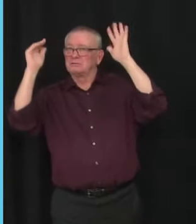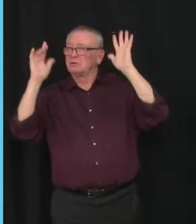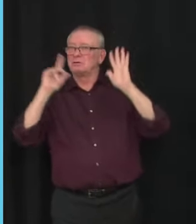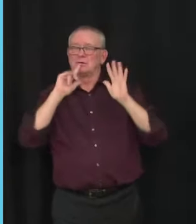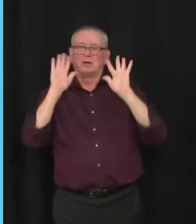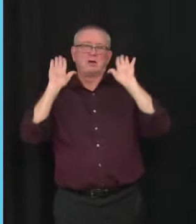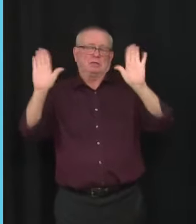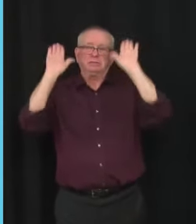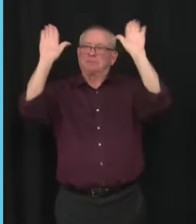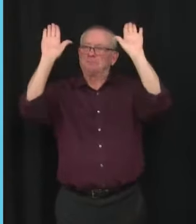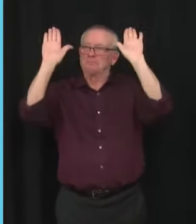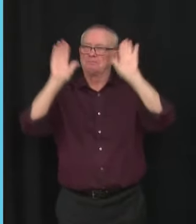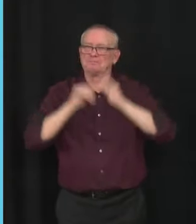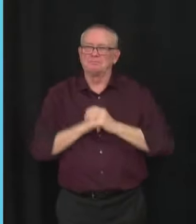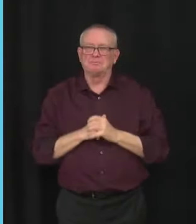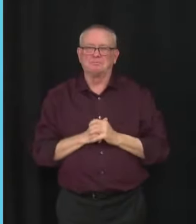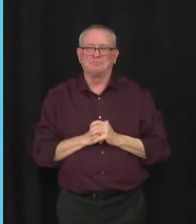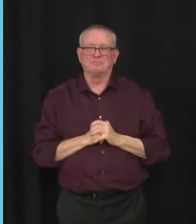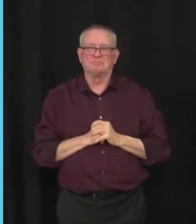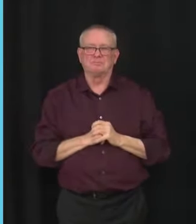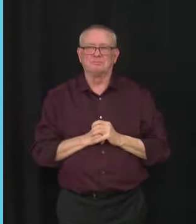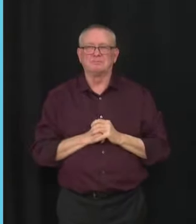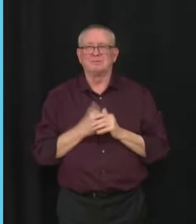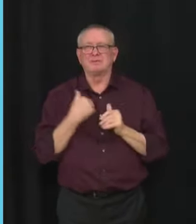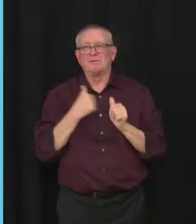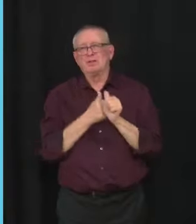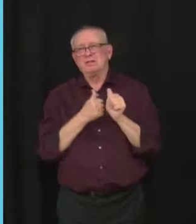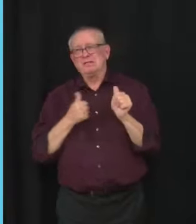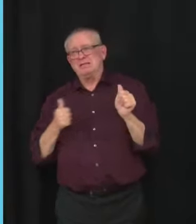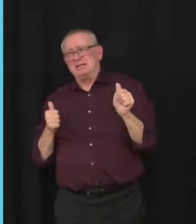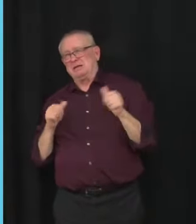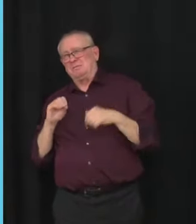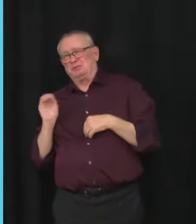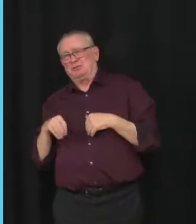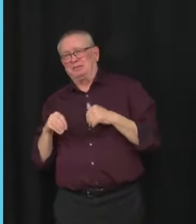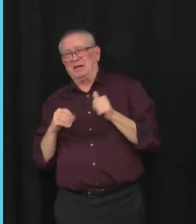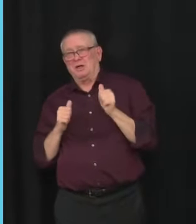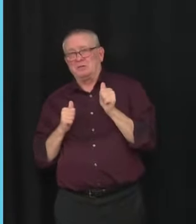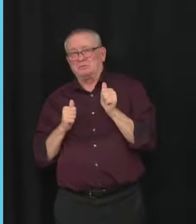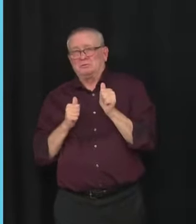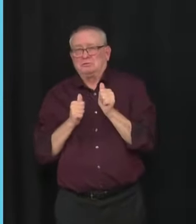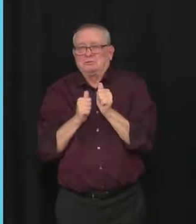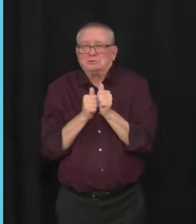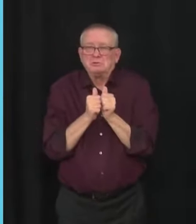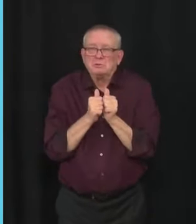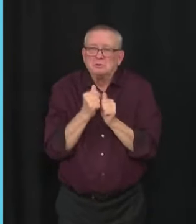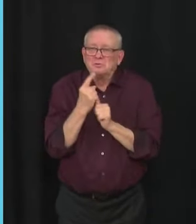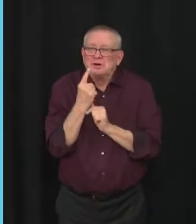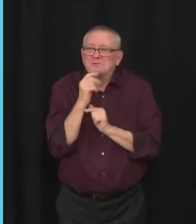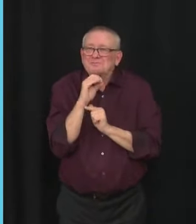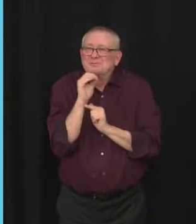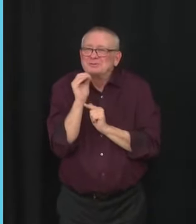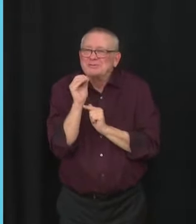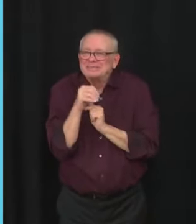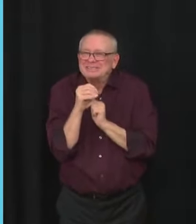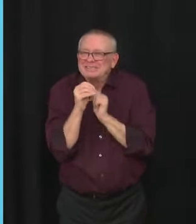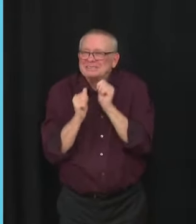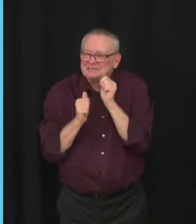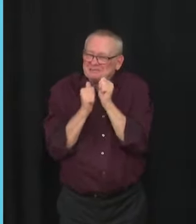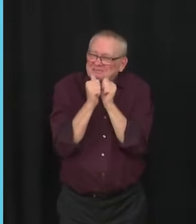basically caught up to the national average. We were 10 points behind and we're now about 1.5% behind. So I just wanted to celebrate that good news.